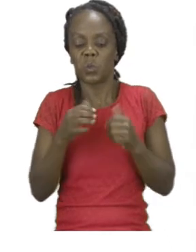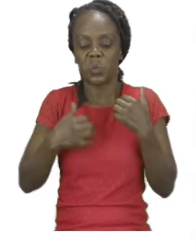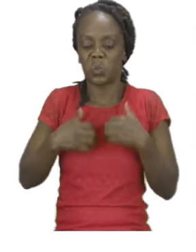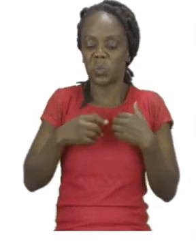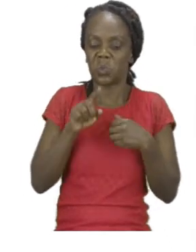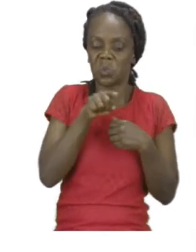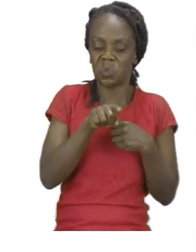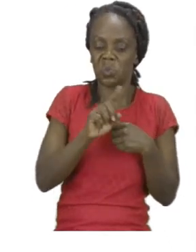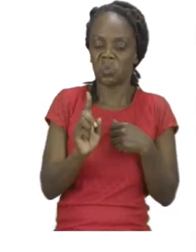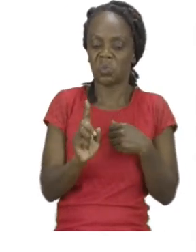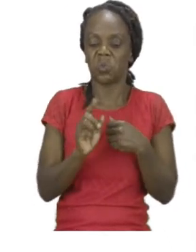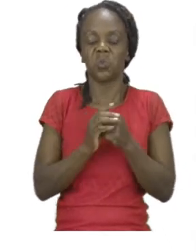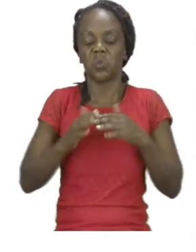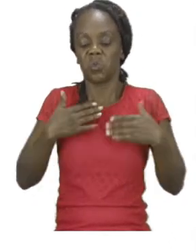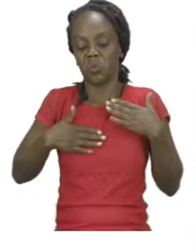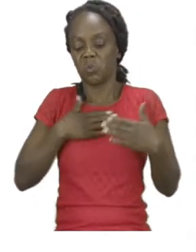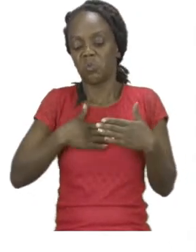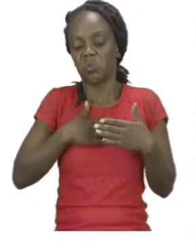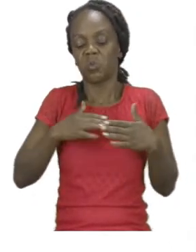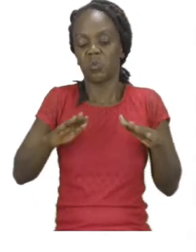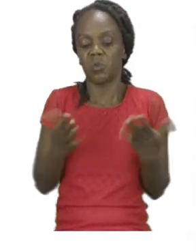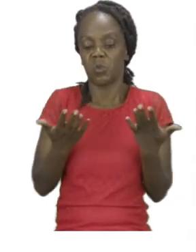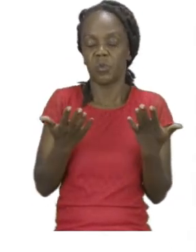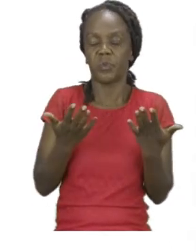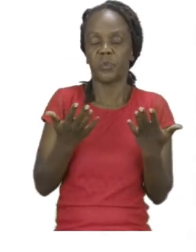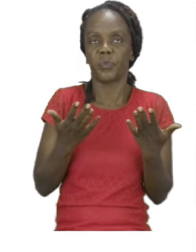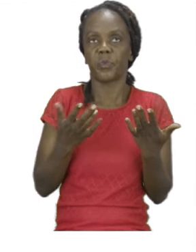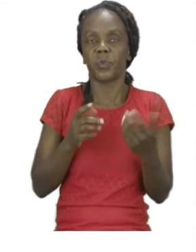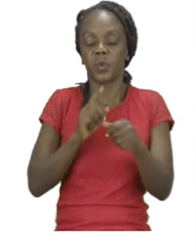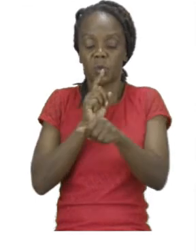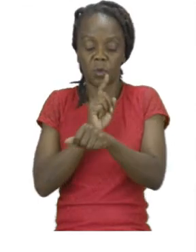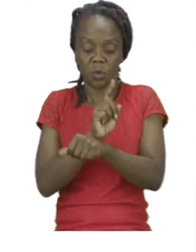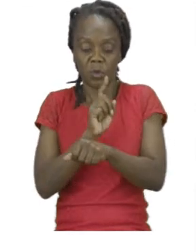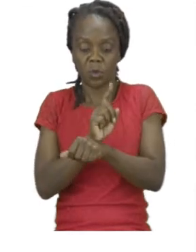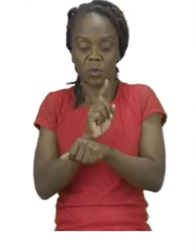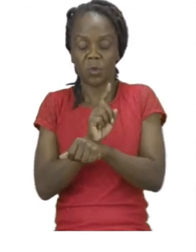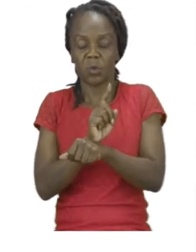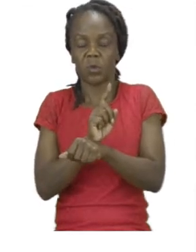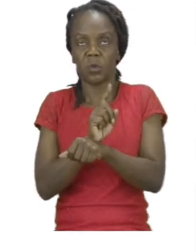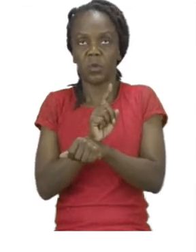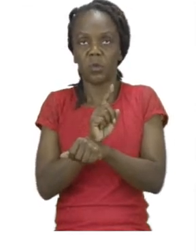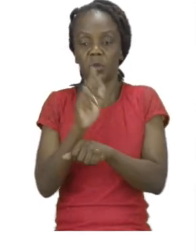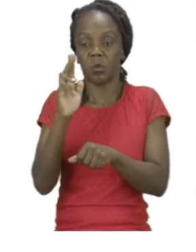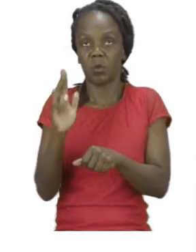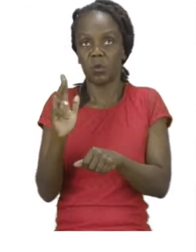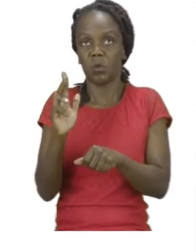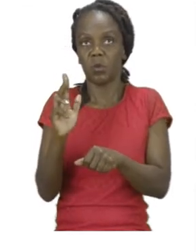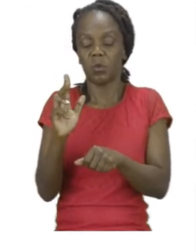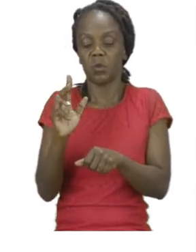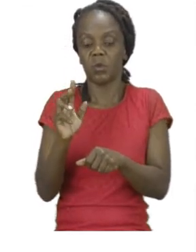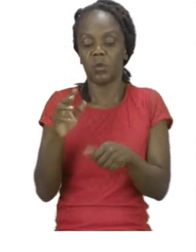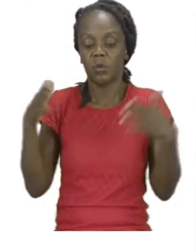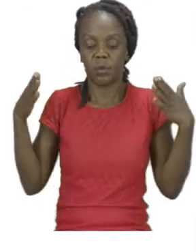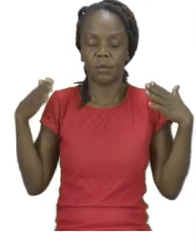person is happy. You can see that they are showing their teeth and their eyes are even showing that